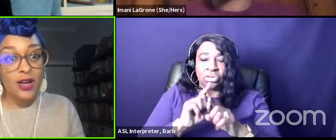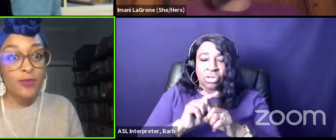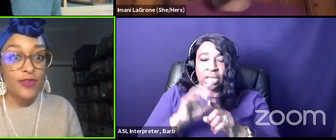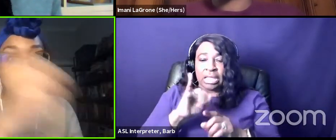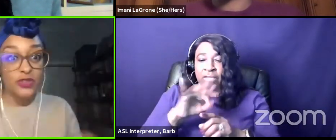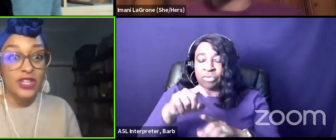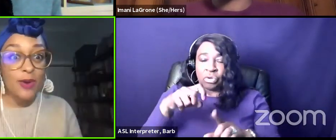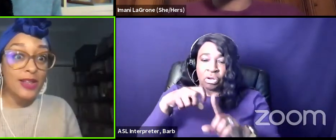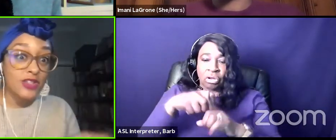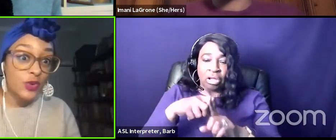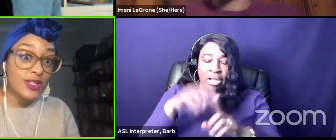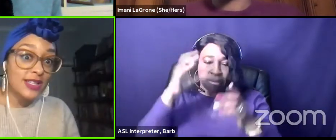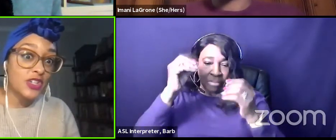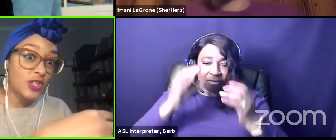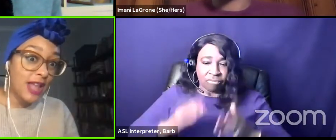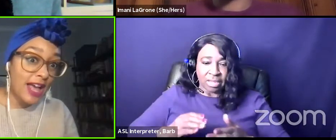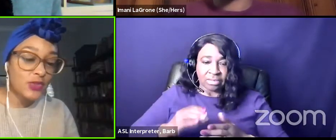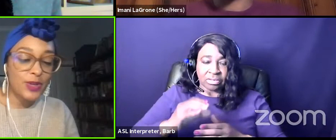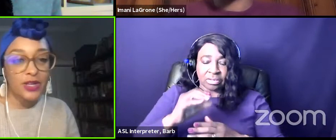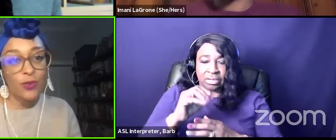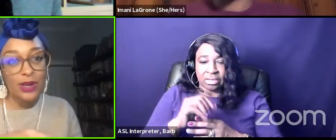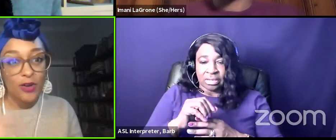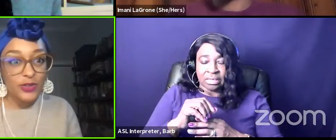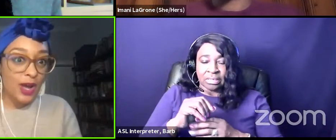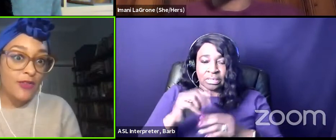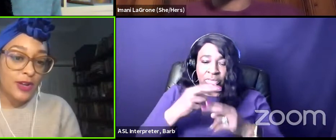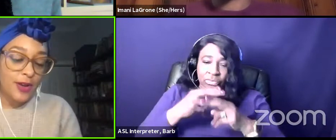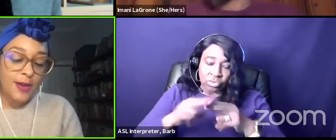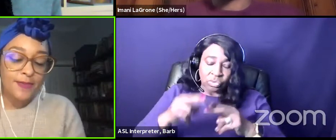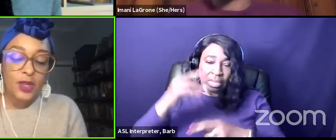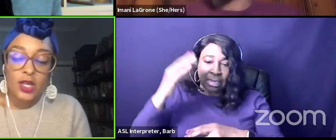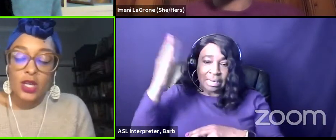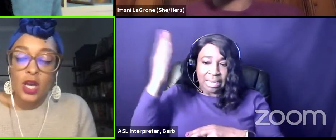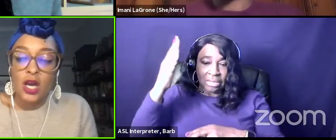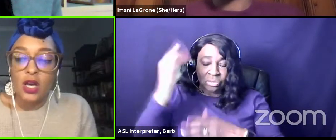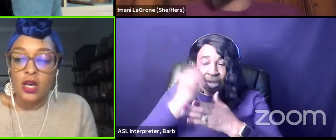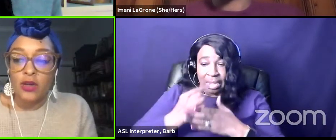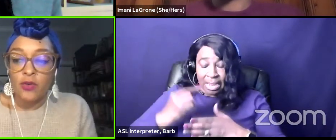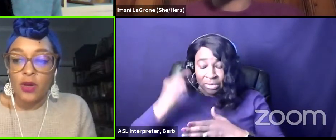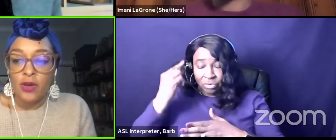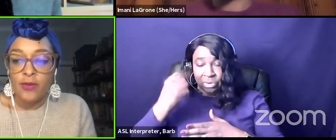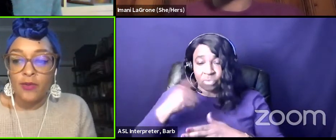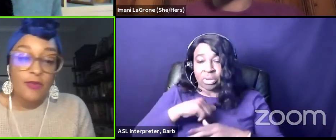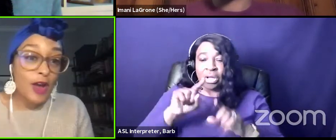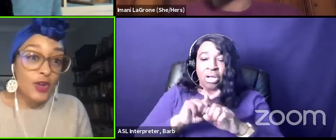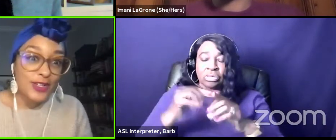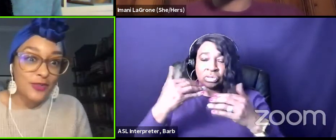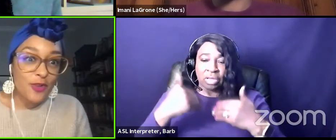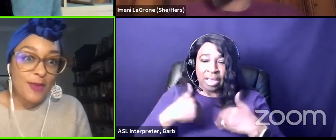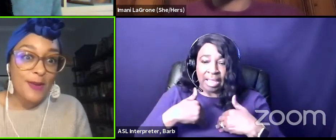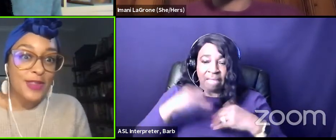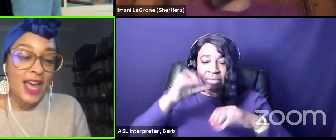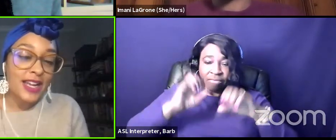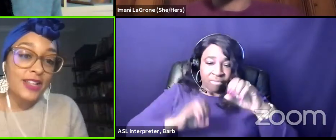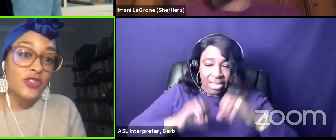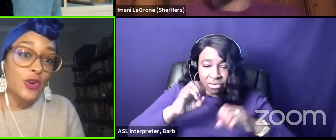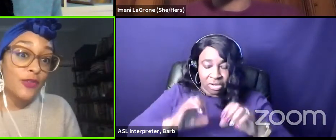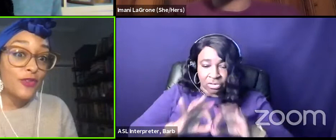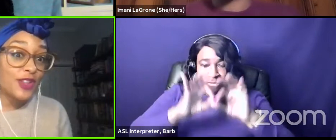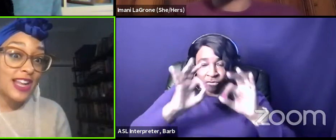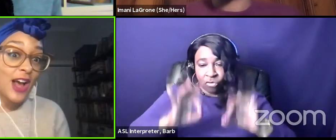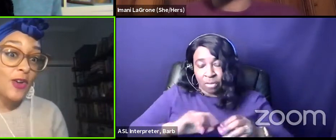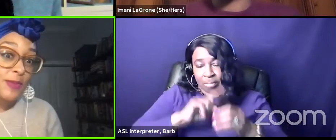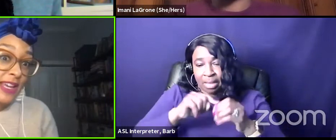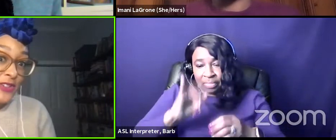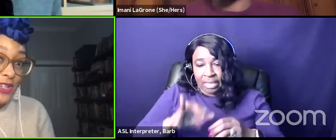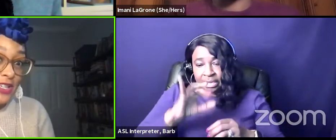caught uh professor c riley snorton's lecture last week we also have a um uh uh evaluation form about that and so